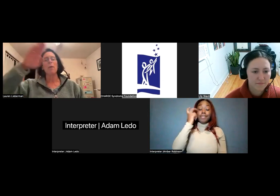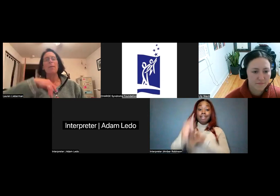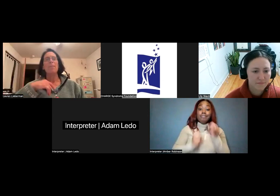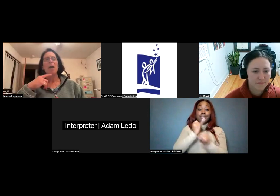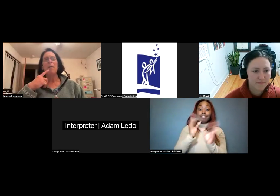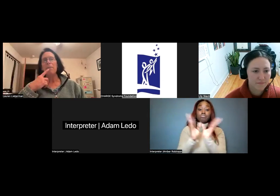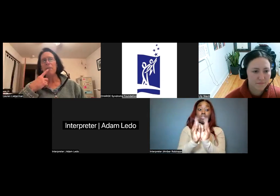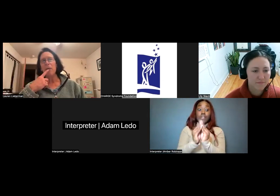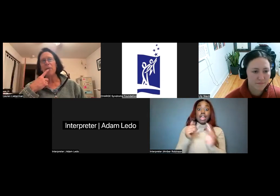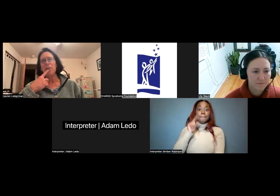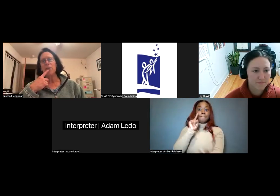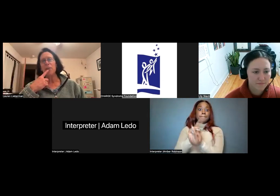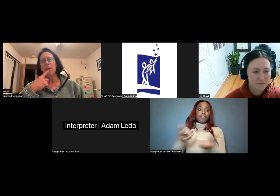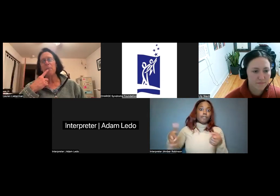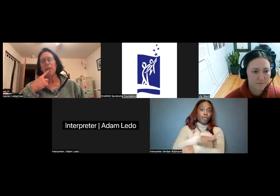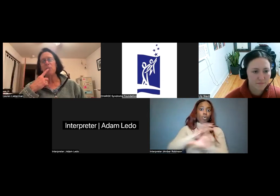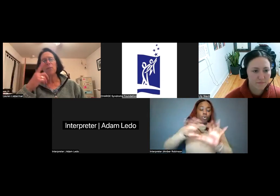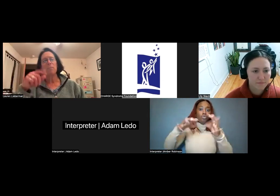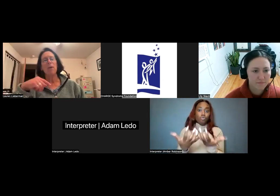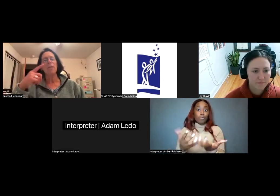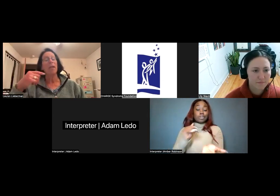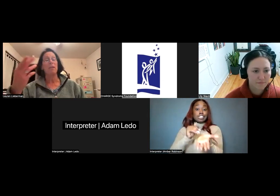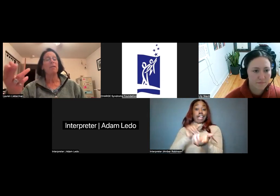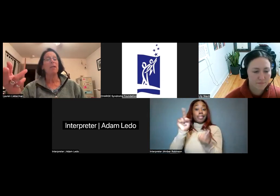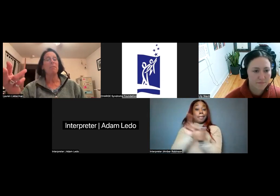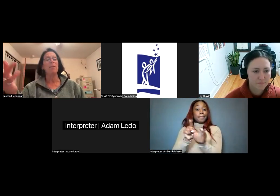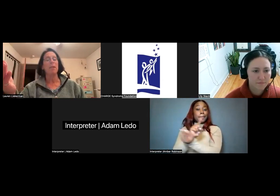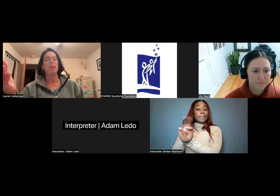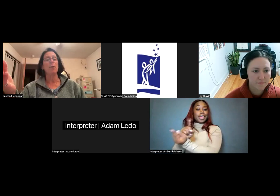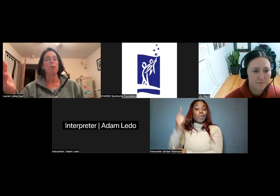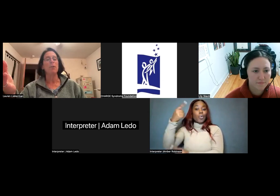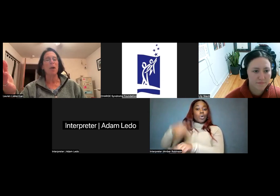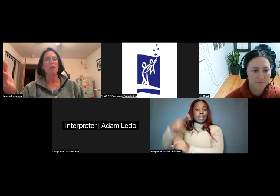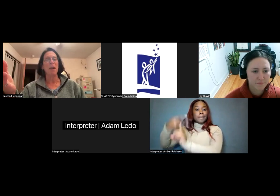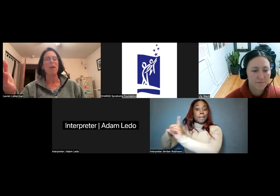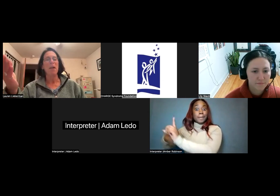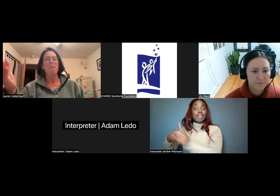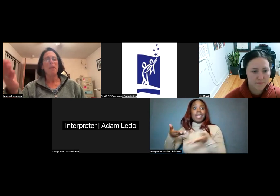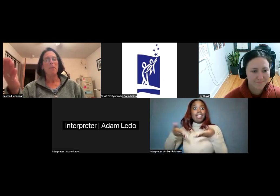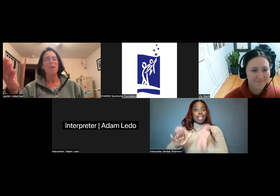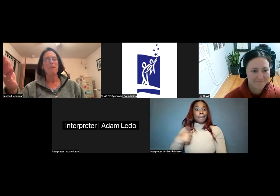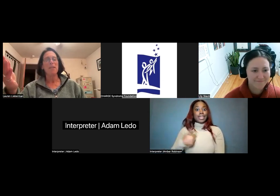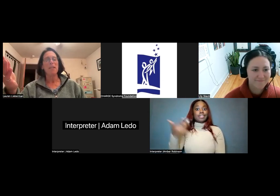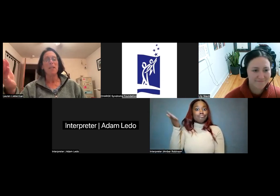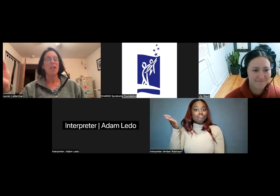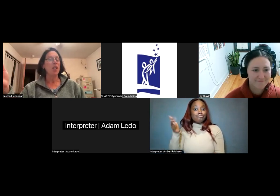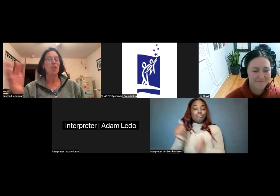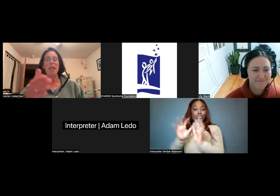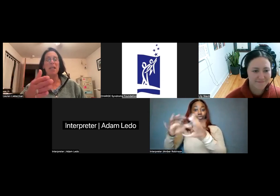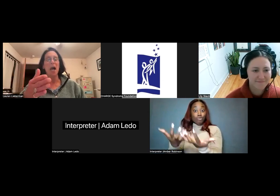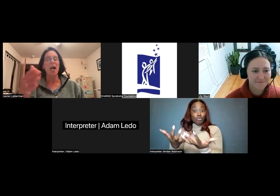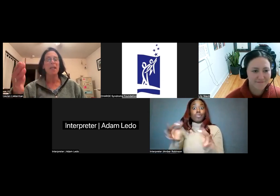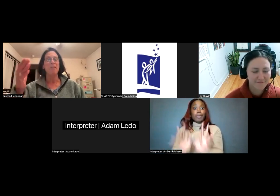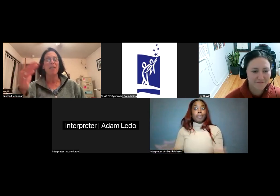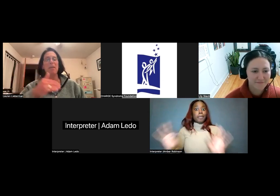group of physicians that meets once a month, and they let me speak at their group and talk about the importance of physical education